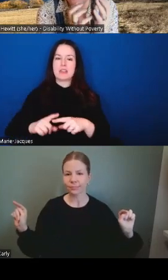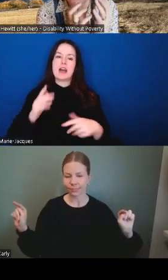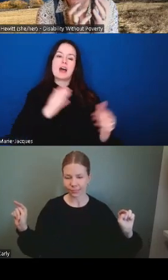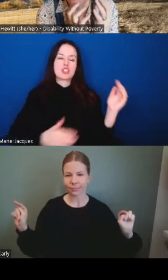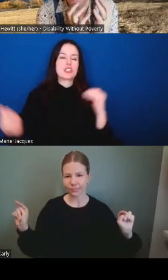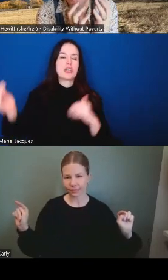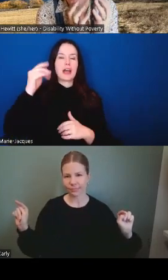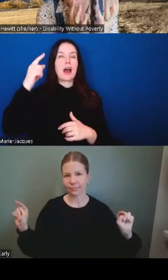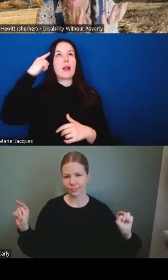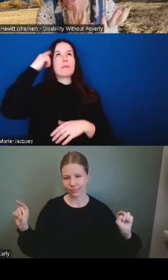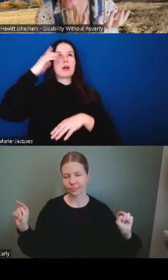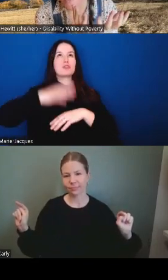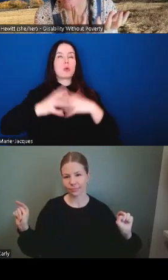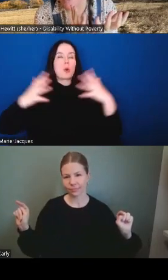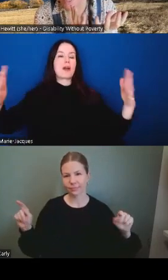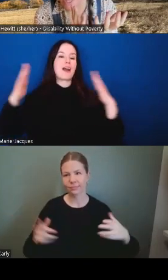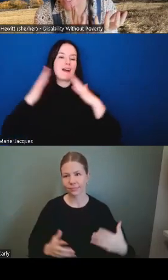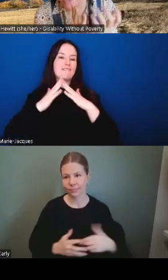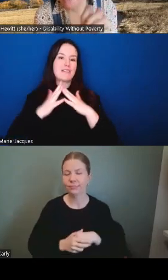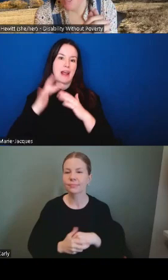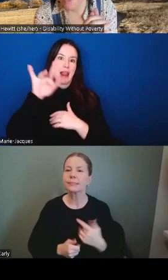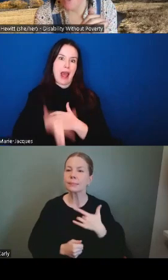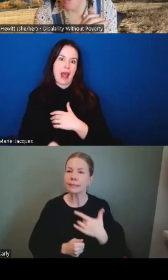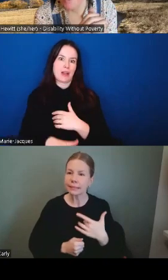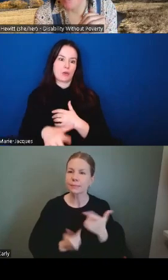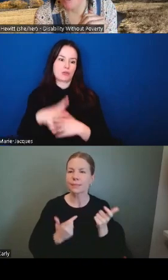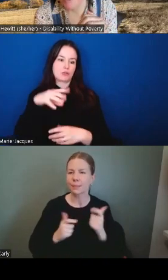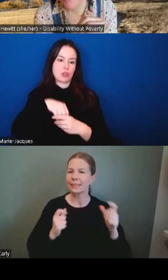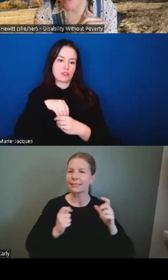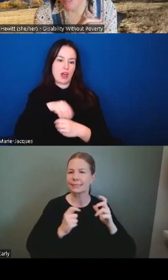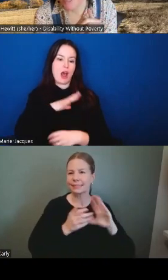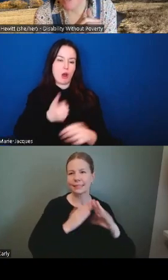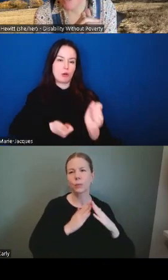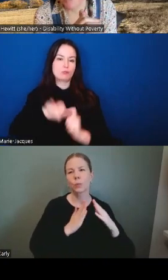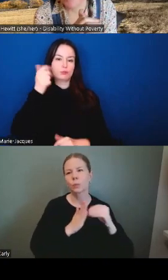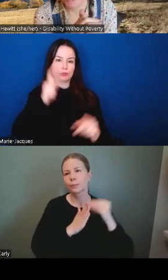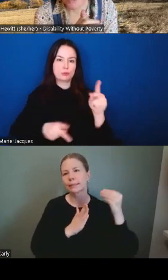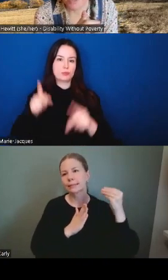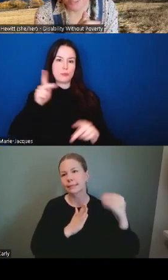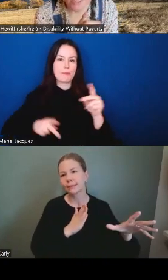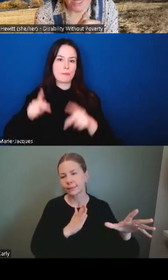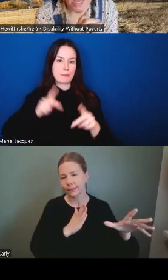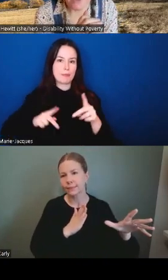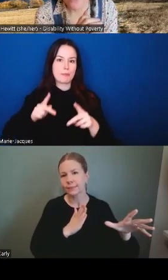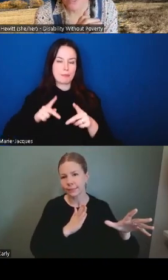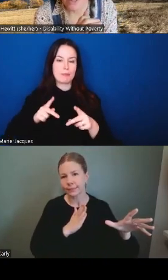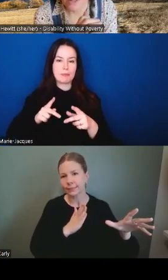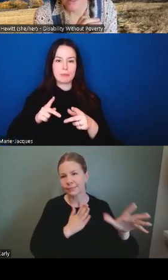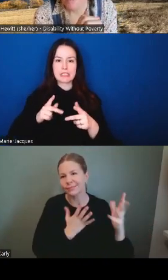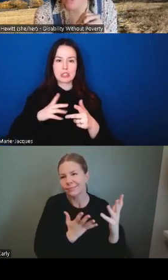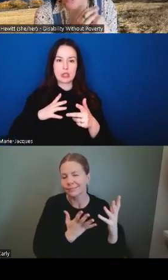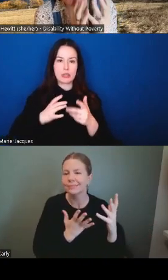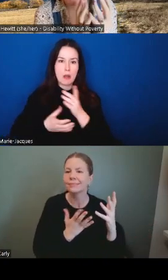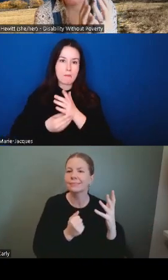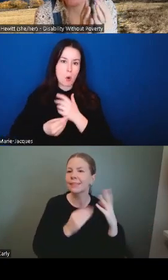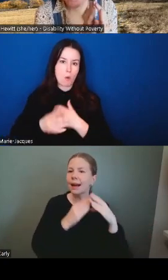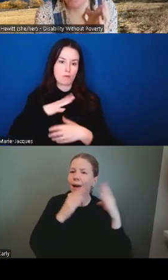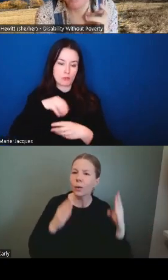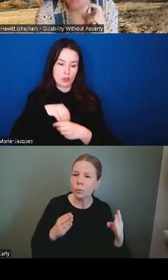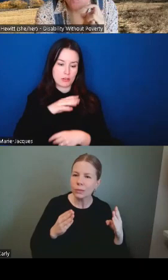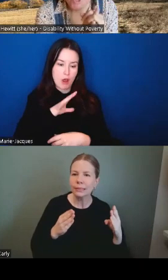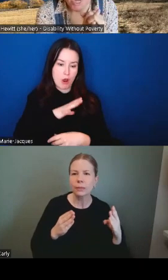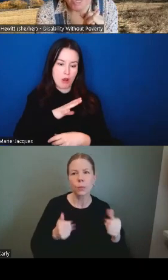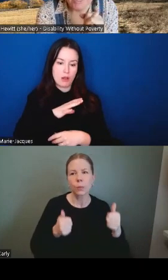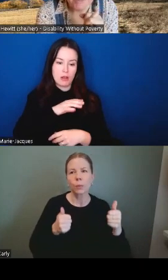the the highest poverty lines right so because obviously typically things like housing push that